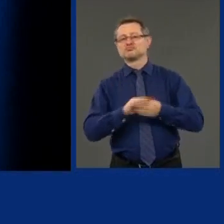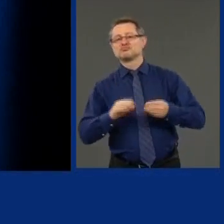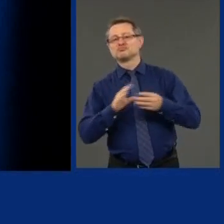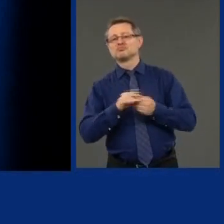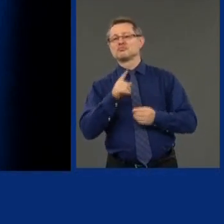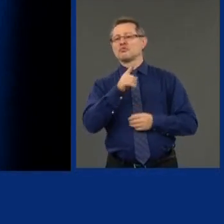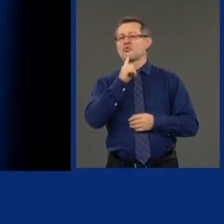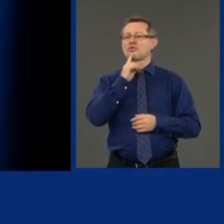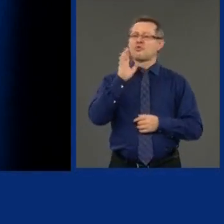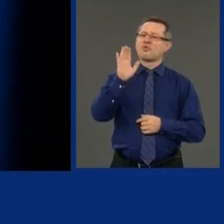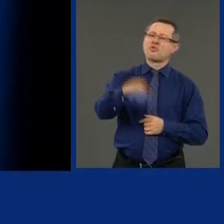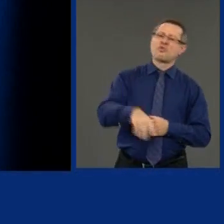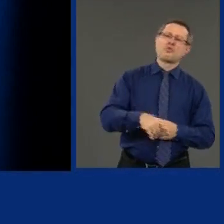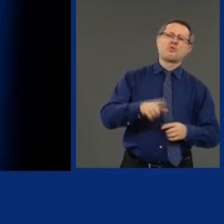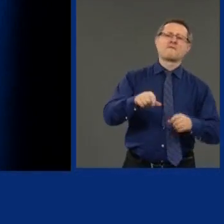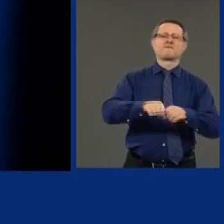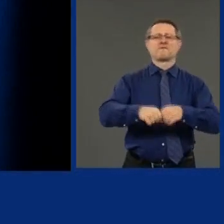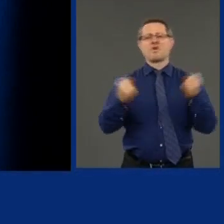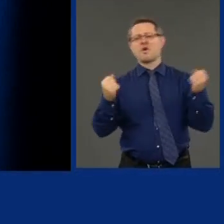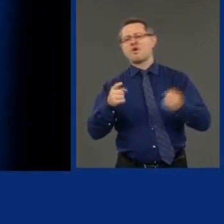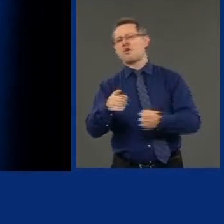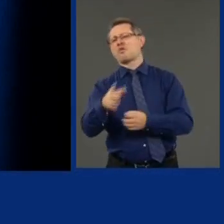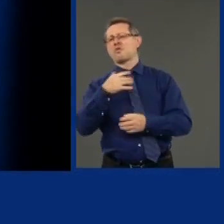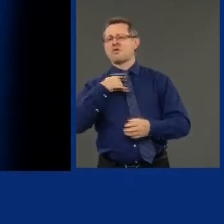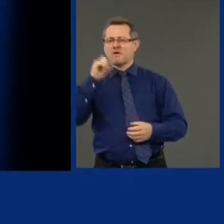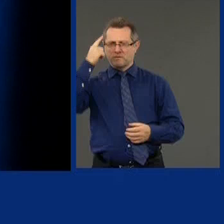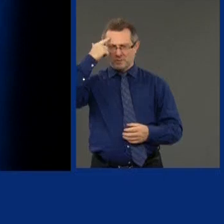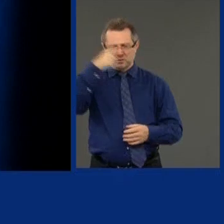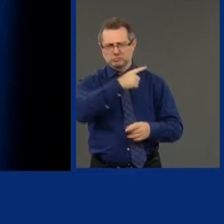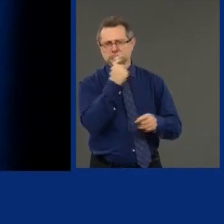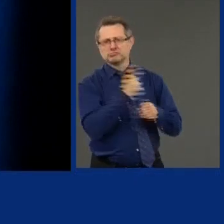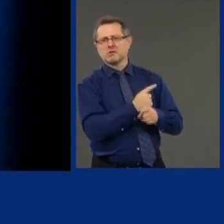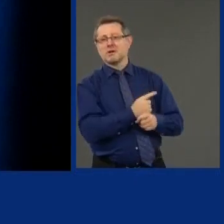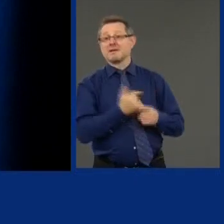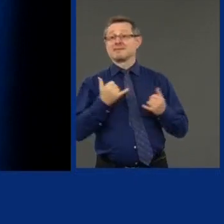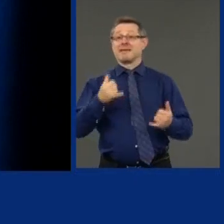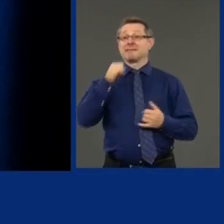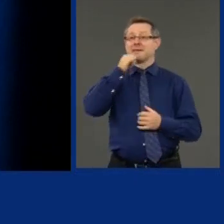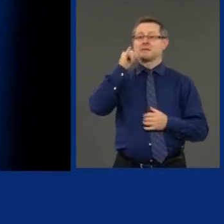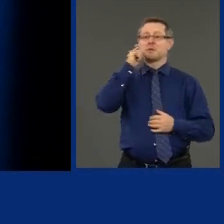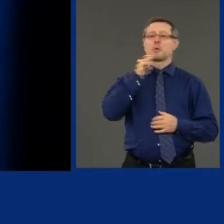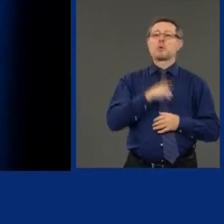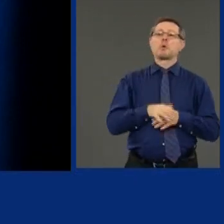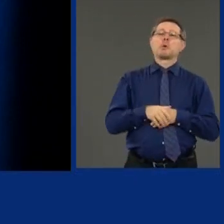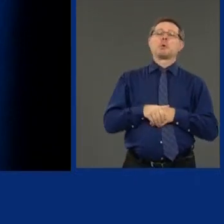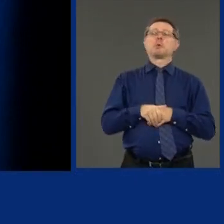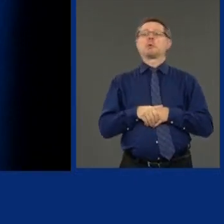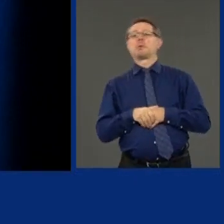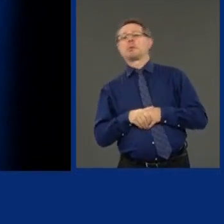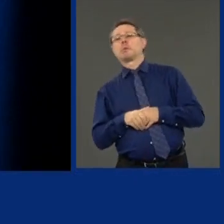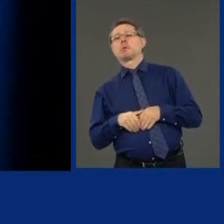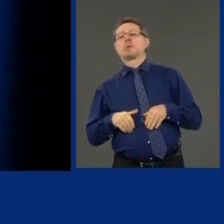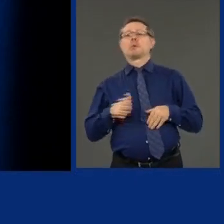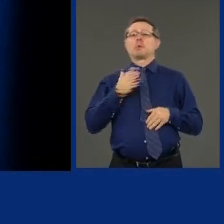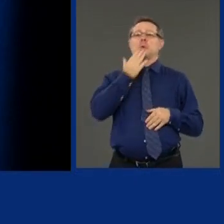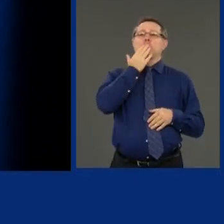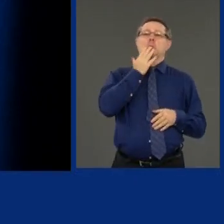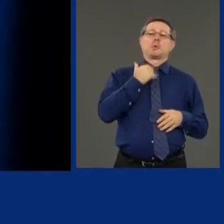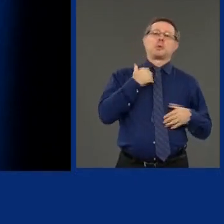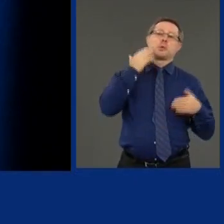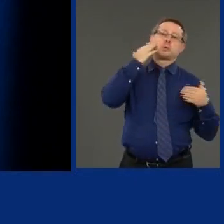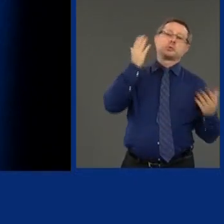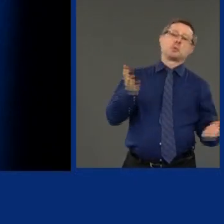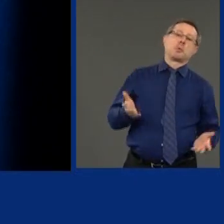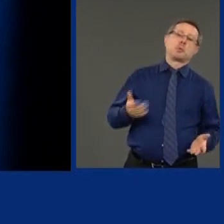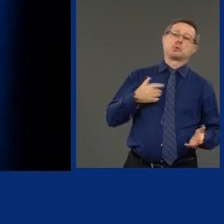a bona fide act by the federal government. And now yesterday you say, we had no idea that it wasn't